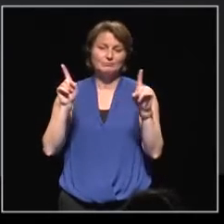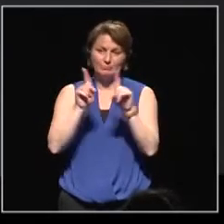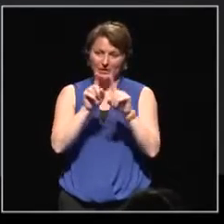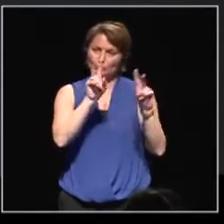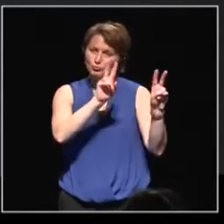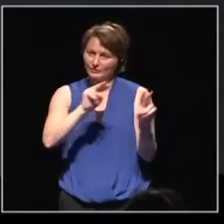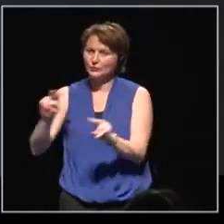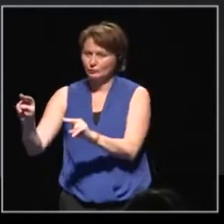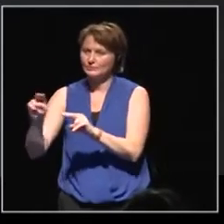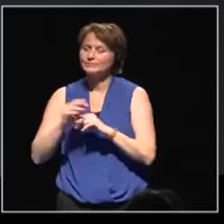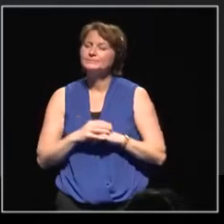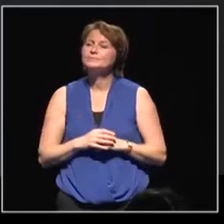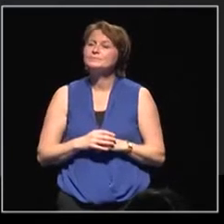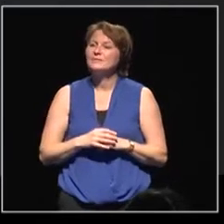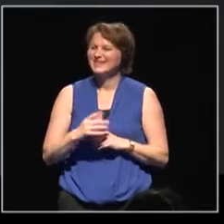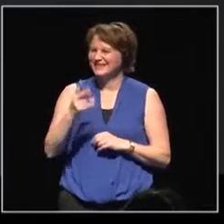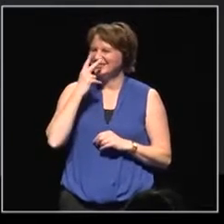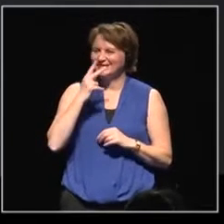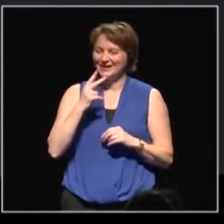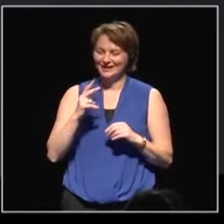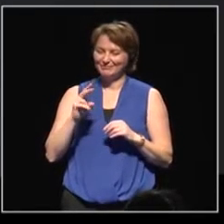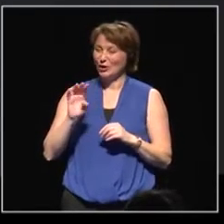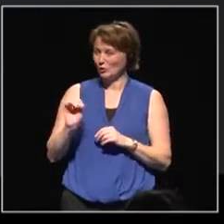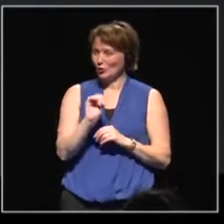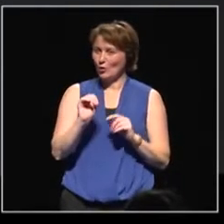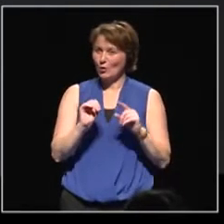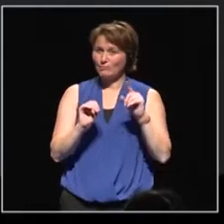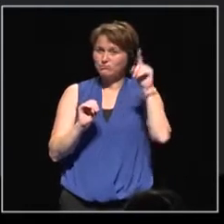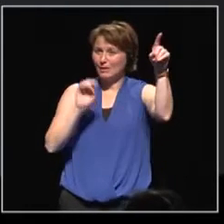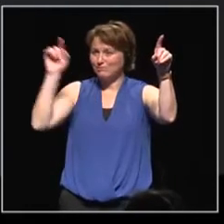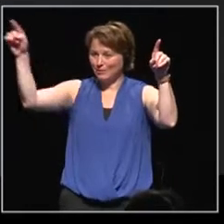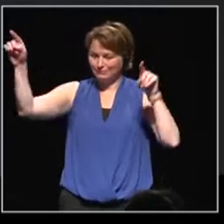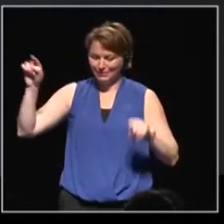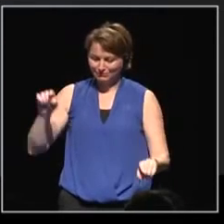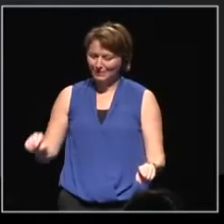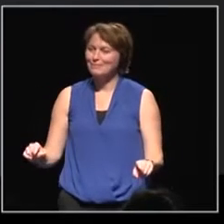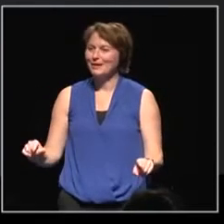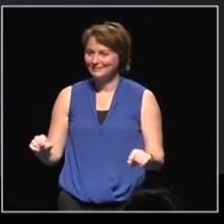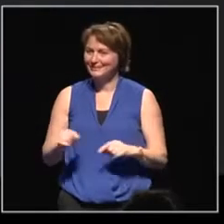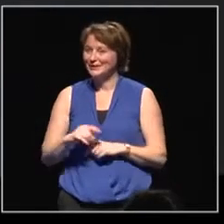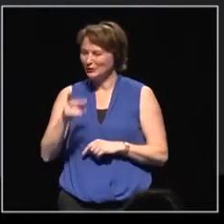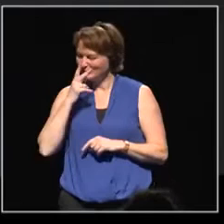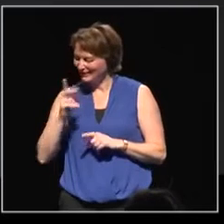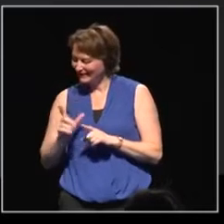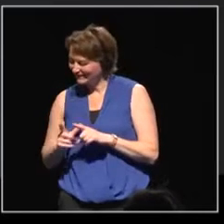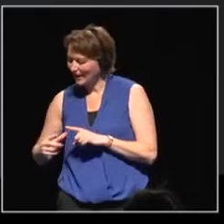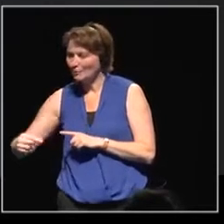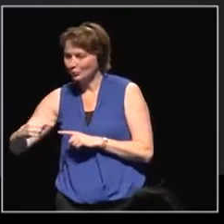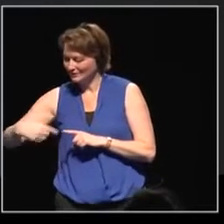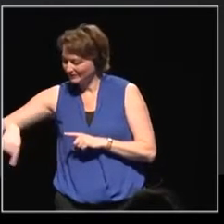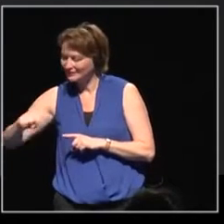As you can see, they come from the four corners of Europe in the sense that in Cyprus in the far south east.